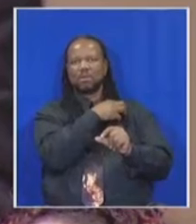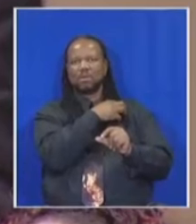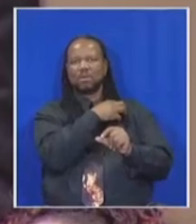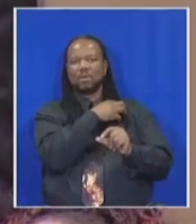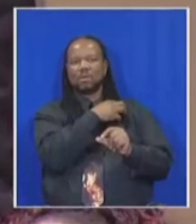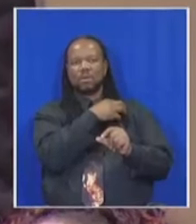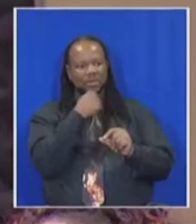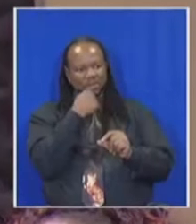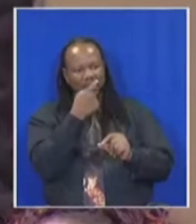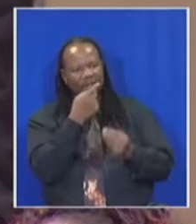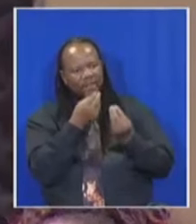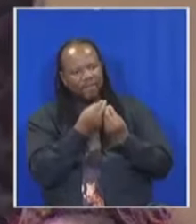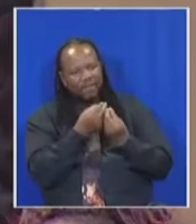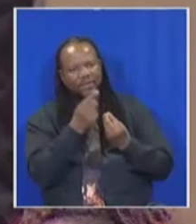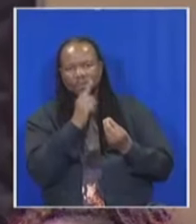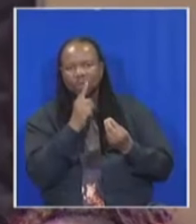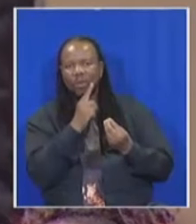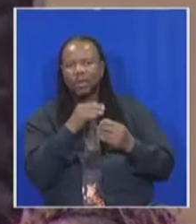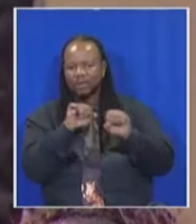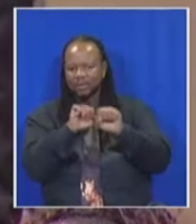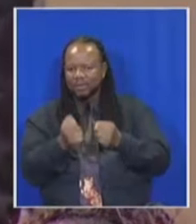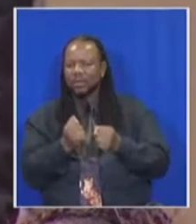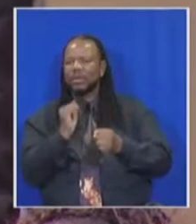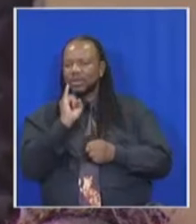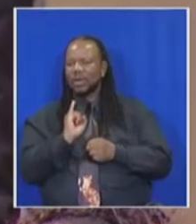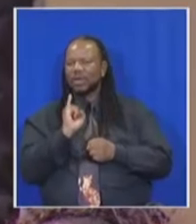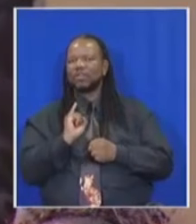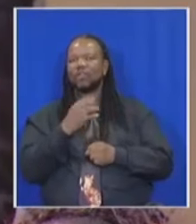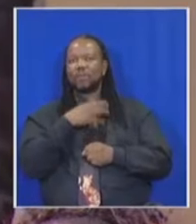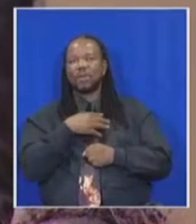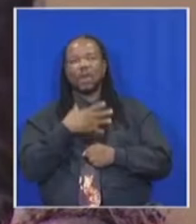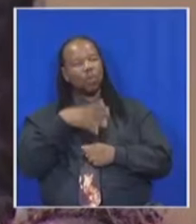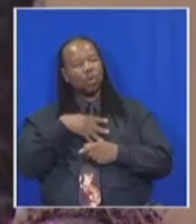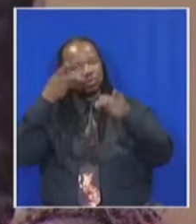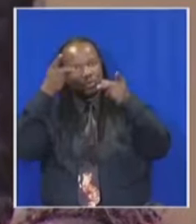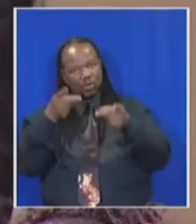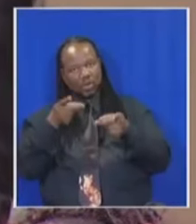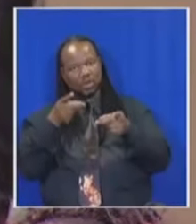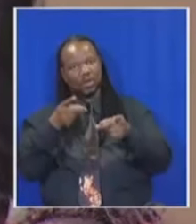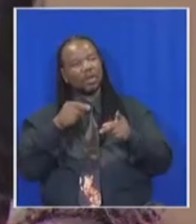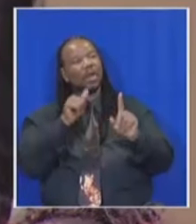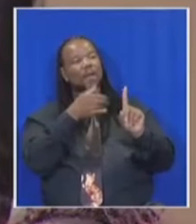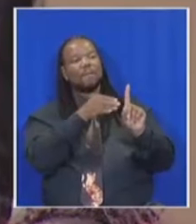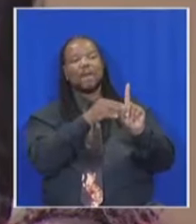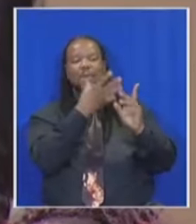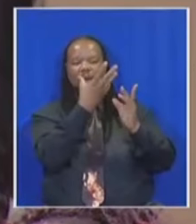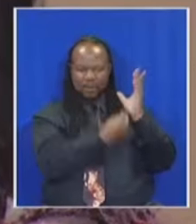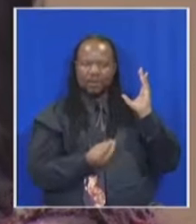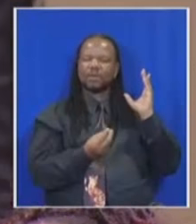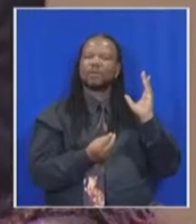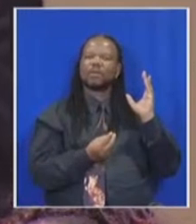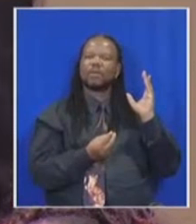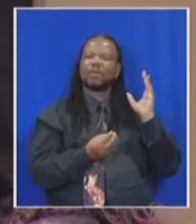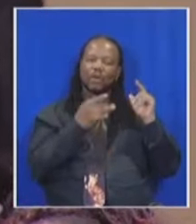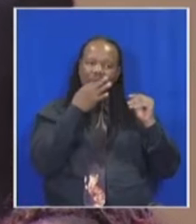aspersions and doubt on the integrity of the minister and I would want you to rule on that so that he can withdraw those aspersions that he has cast